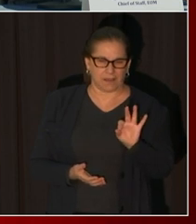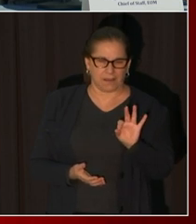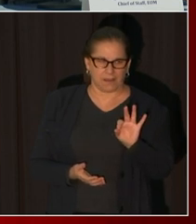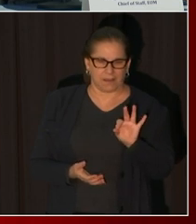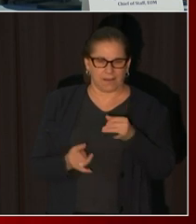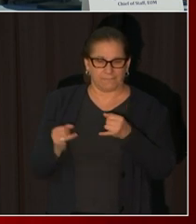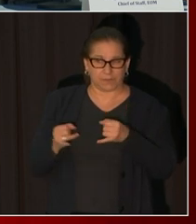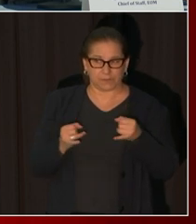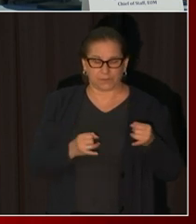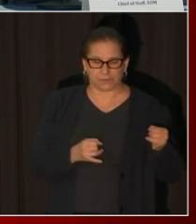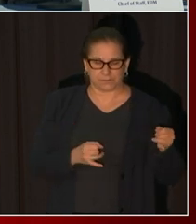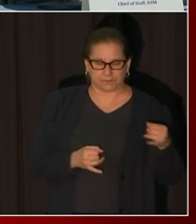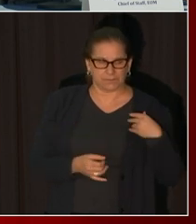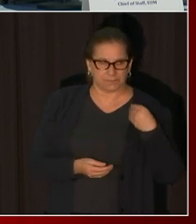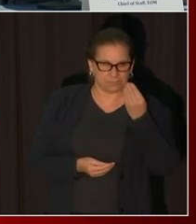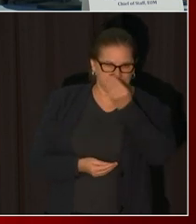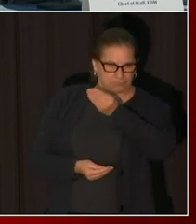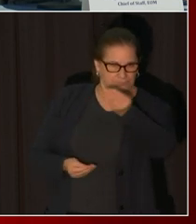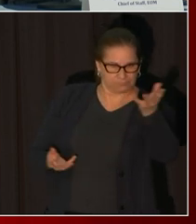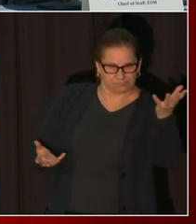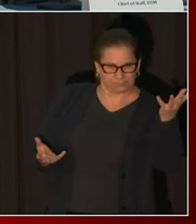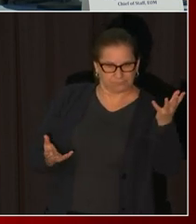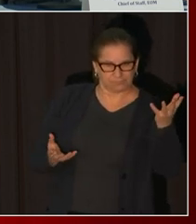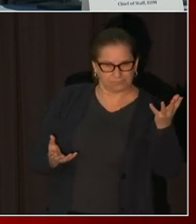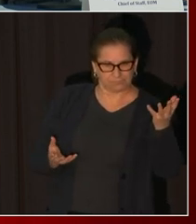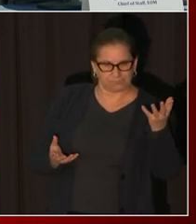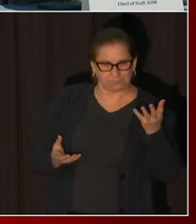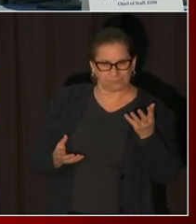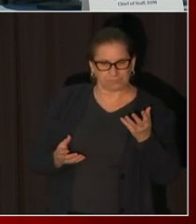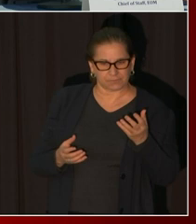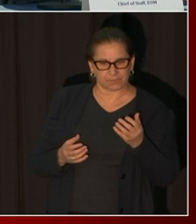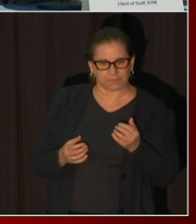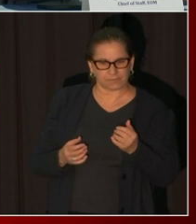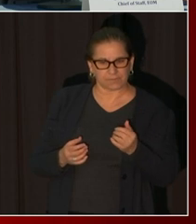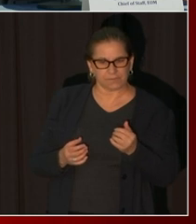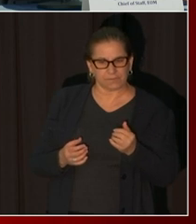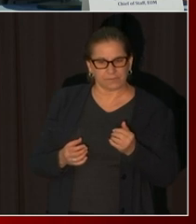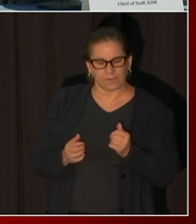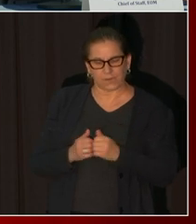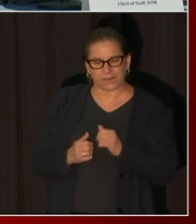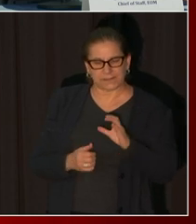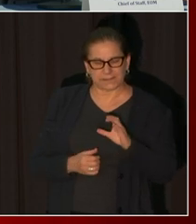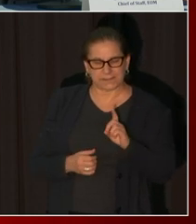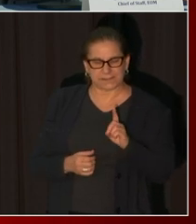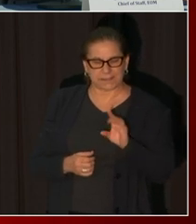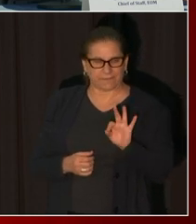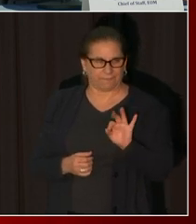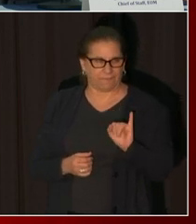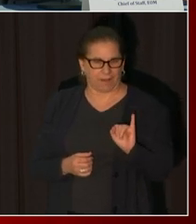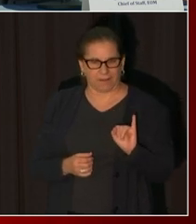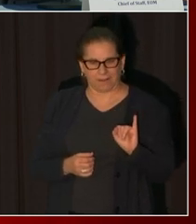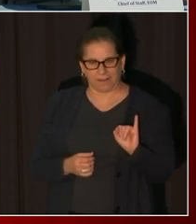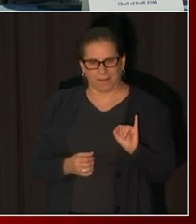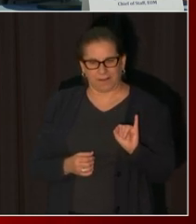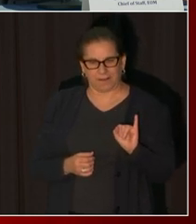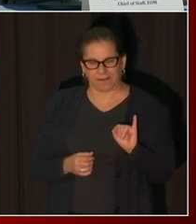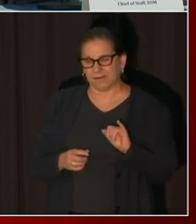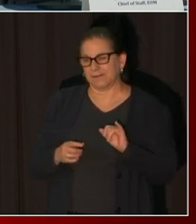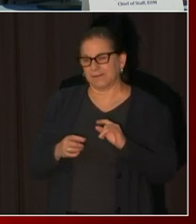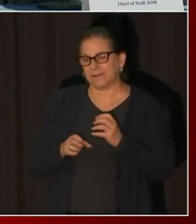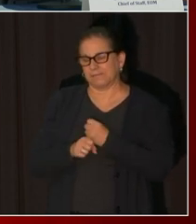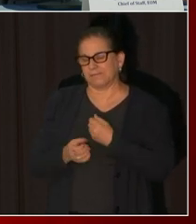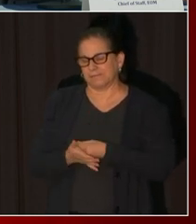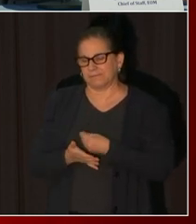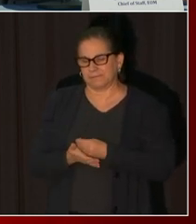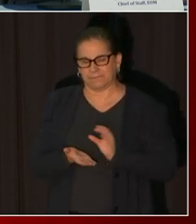and are connected with cdfi in order to get their award there's also about